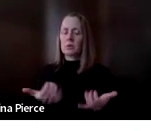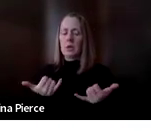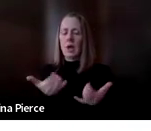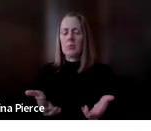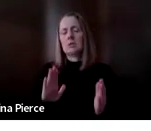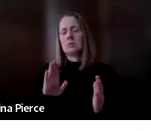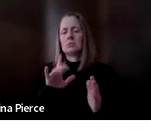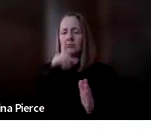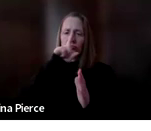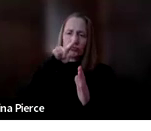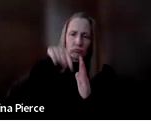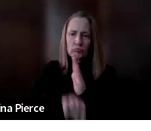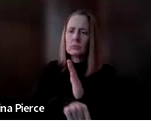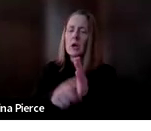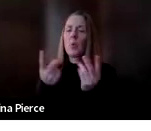kind of what we do.